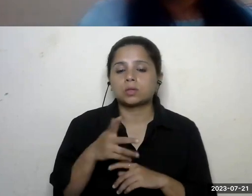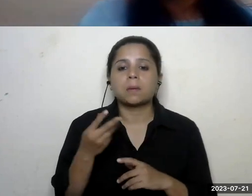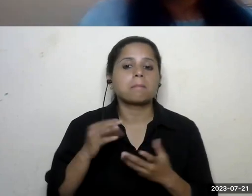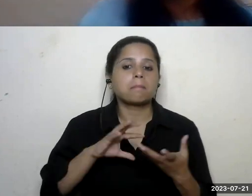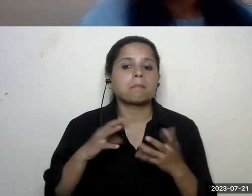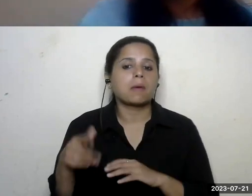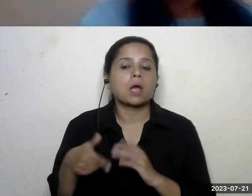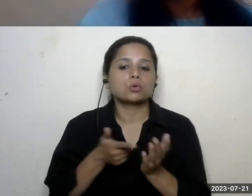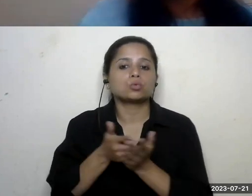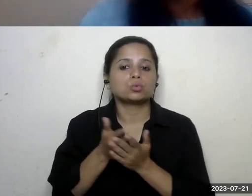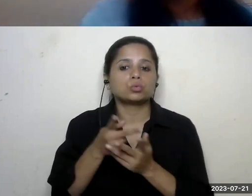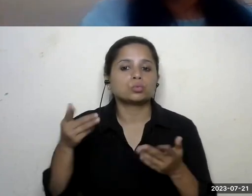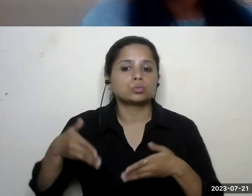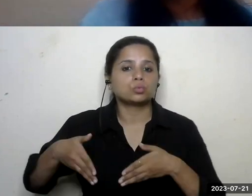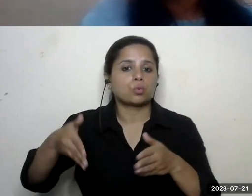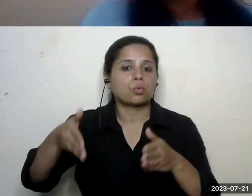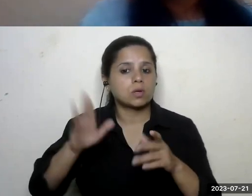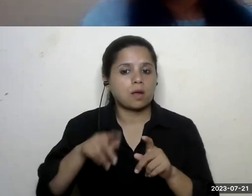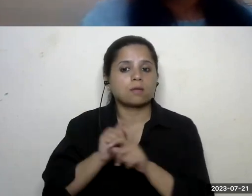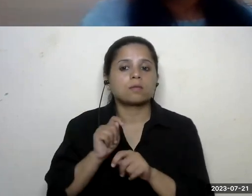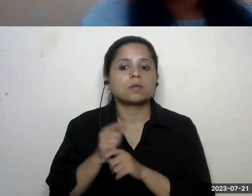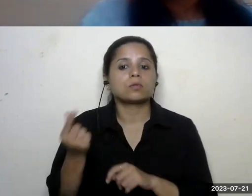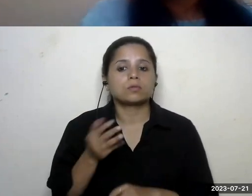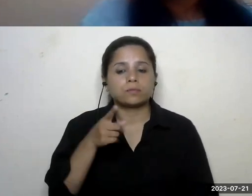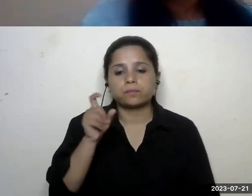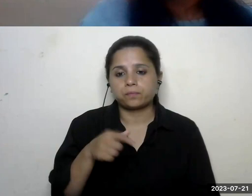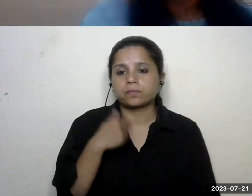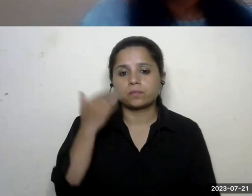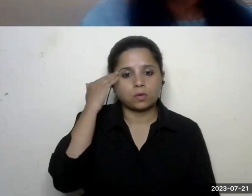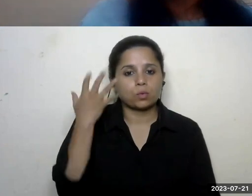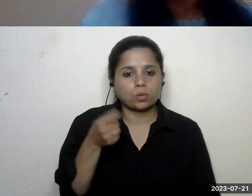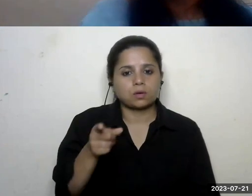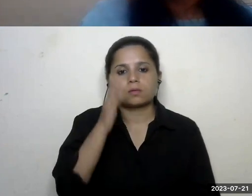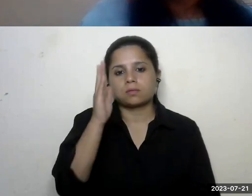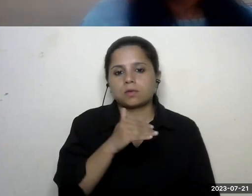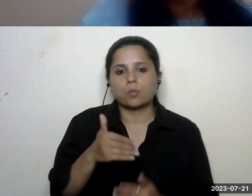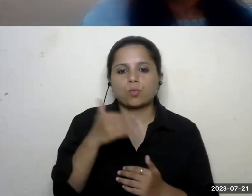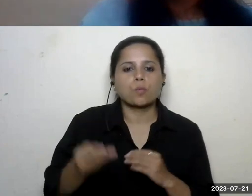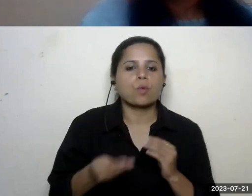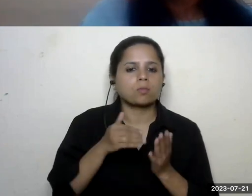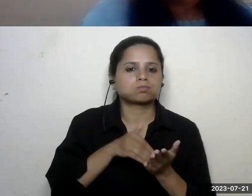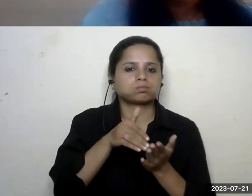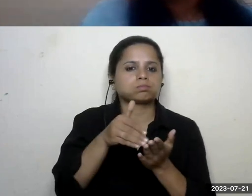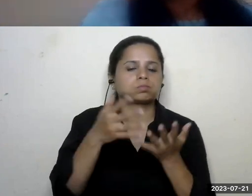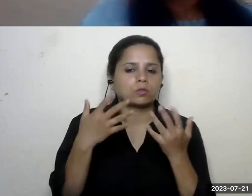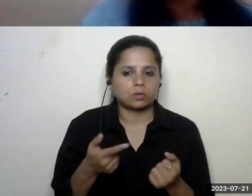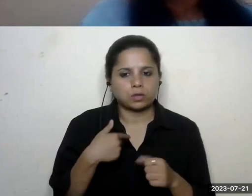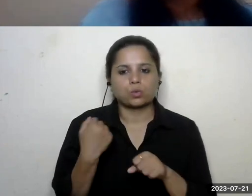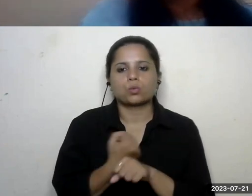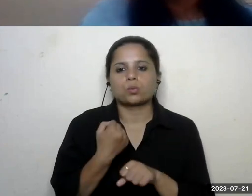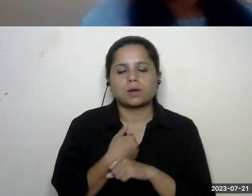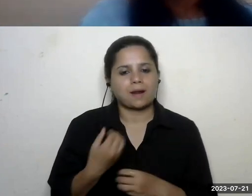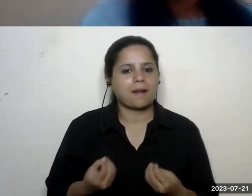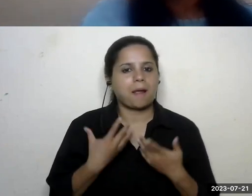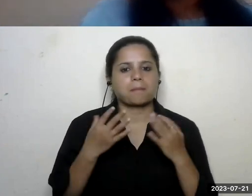rural roads um yes we would like to have these webinars more frequently we will be working we are very